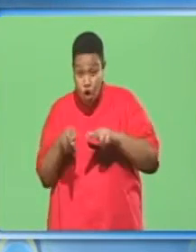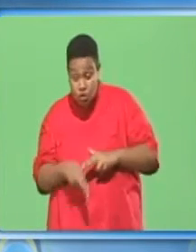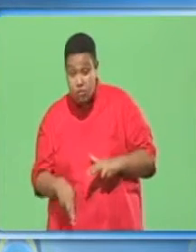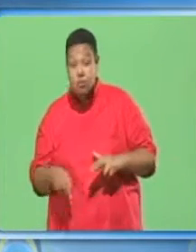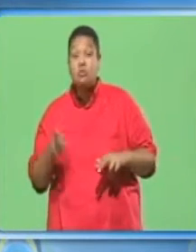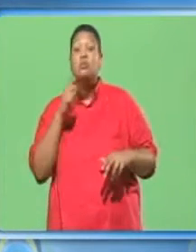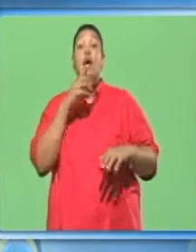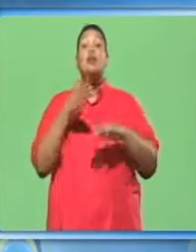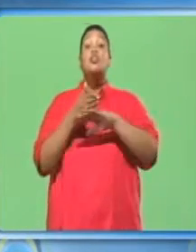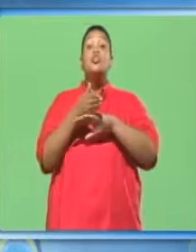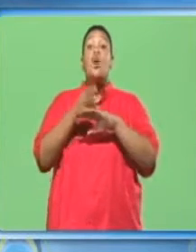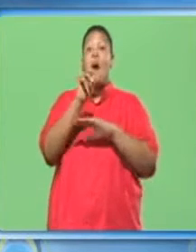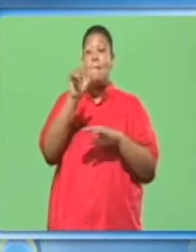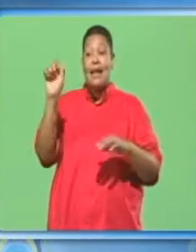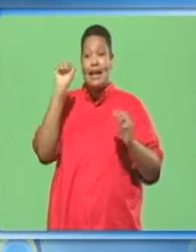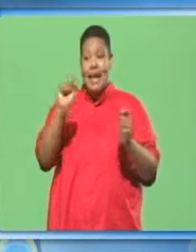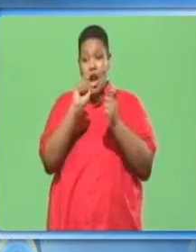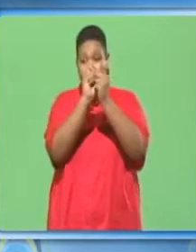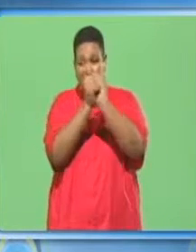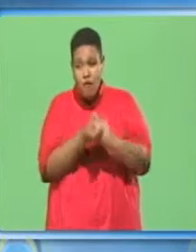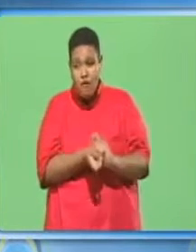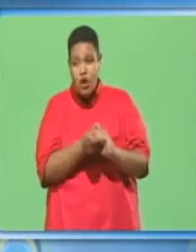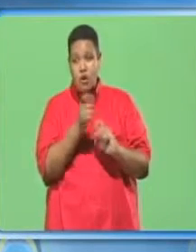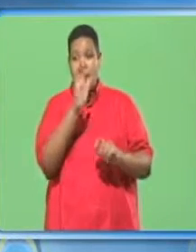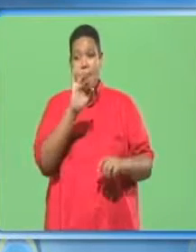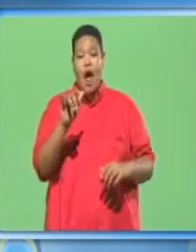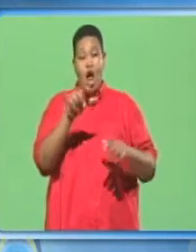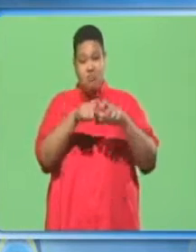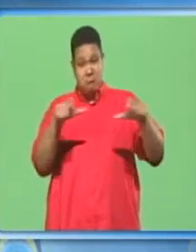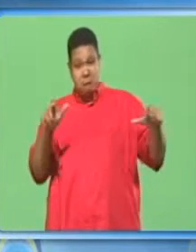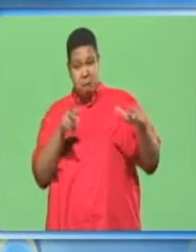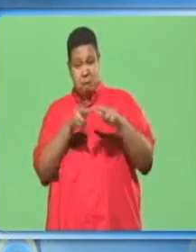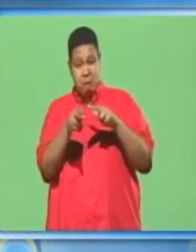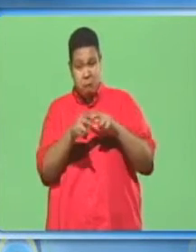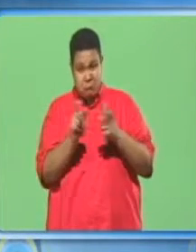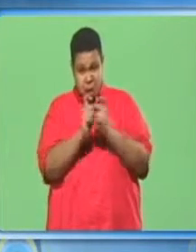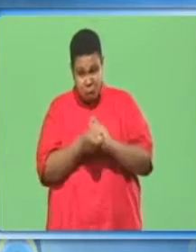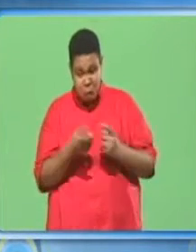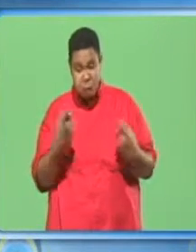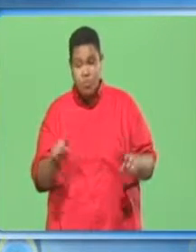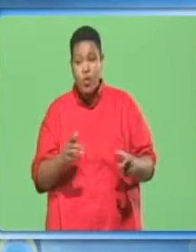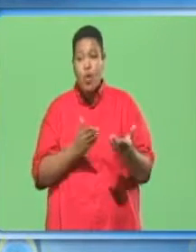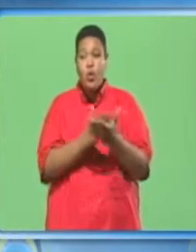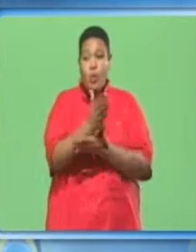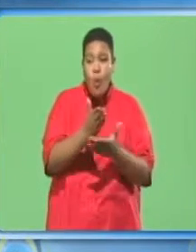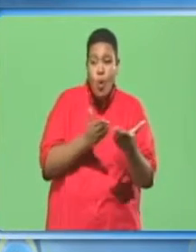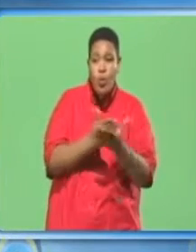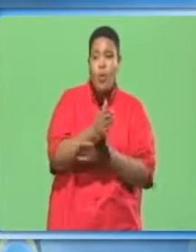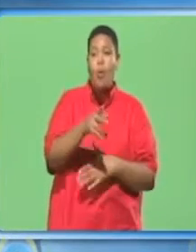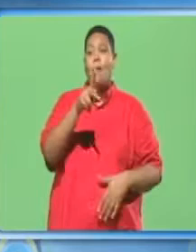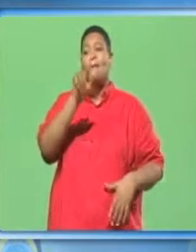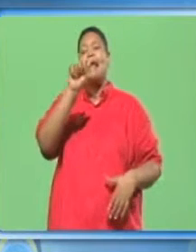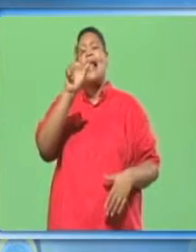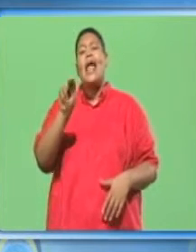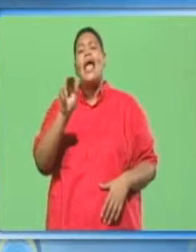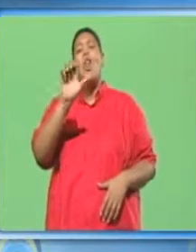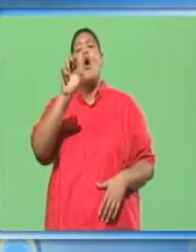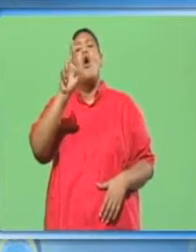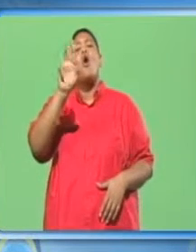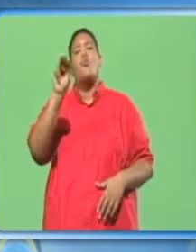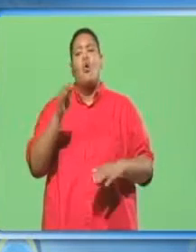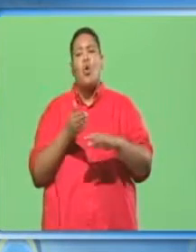the log can be converted by 1. Through and through or plain or crown saw which produces